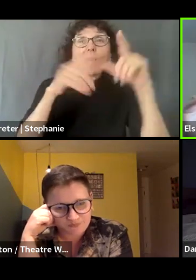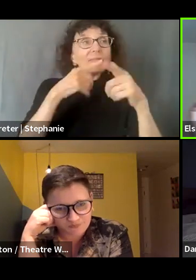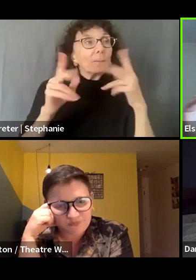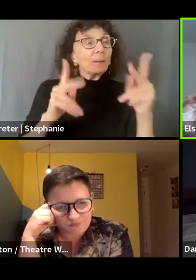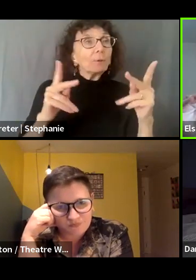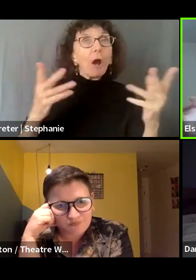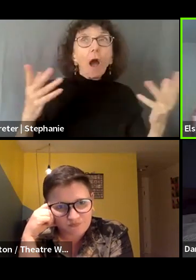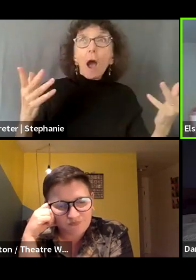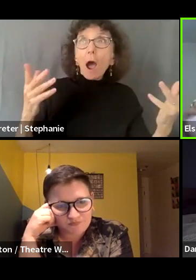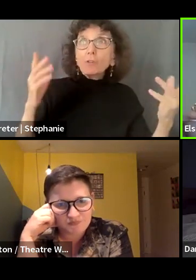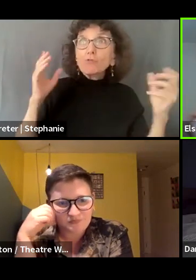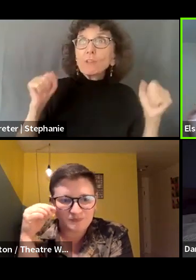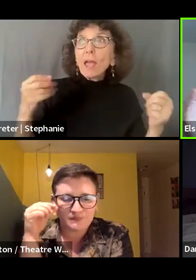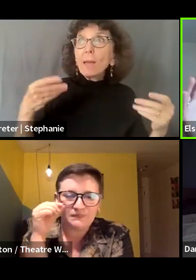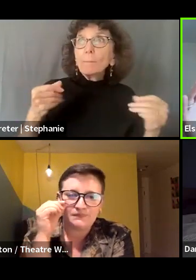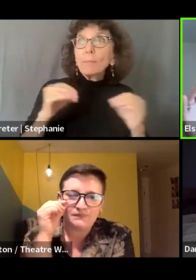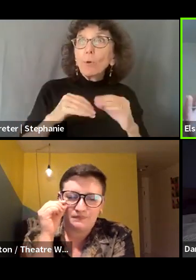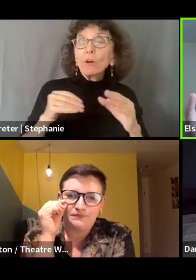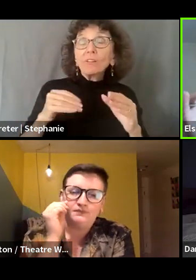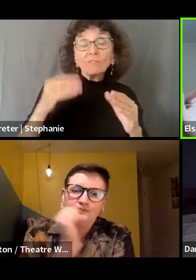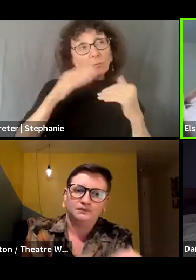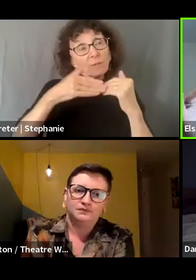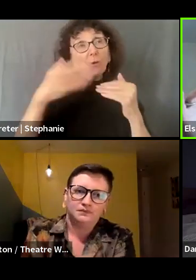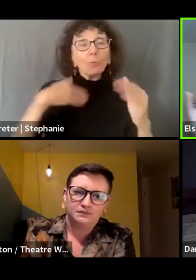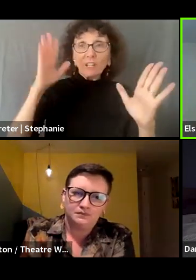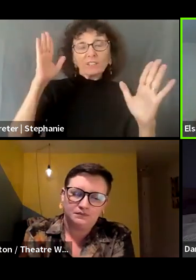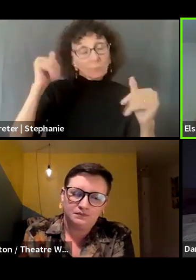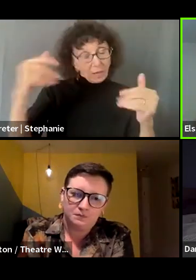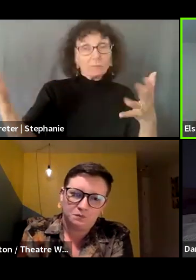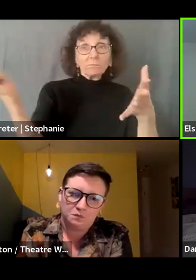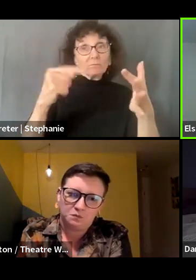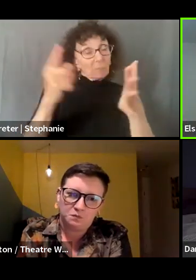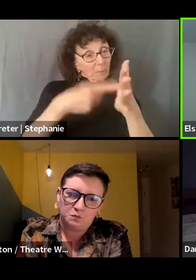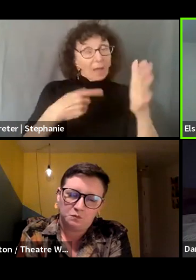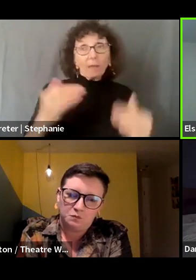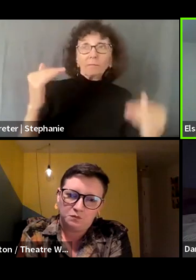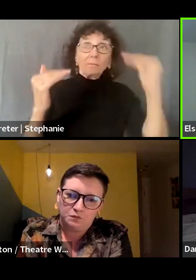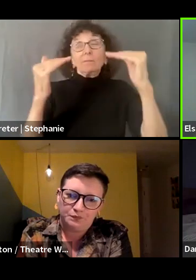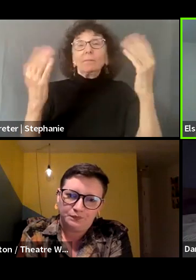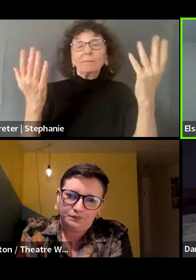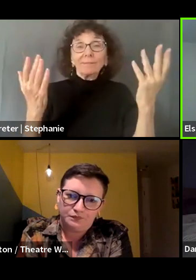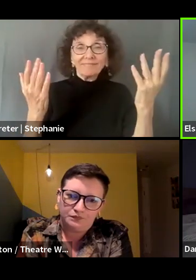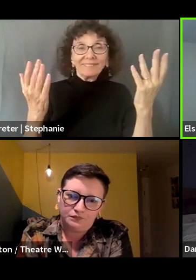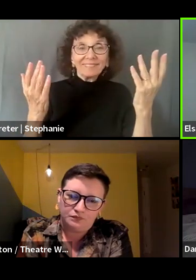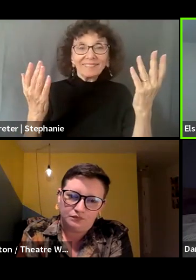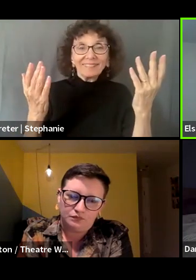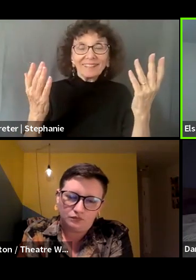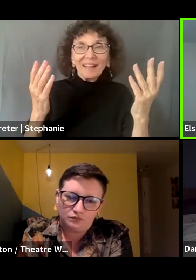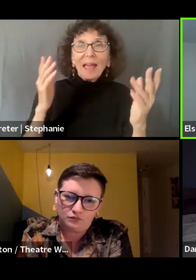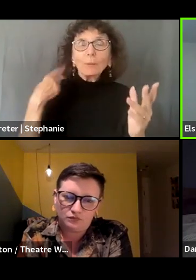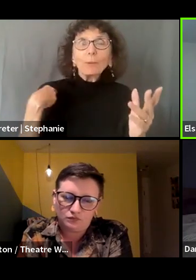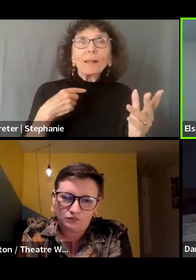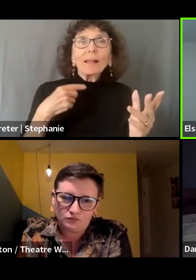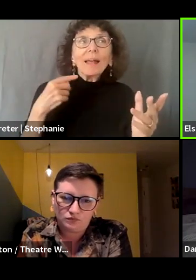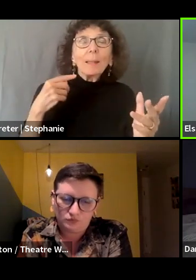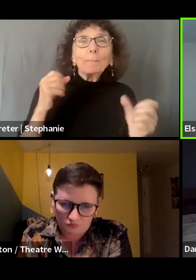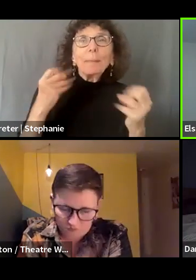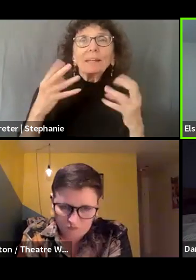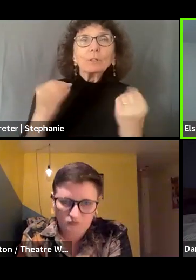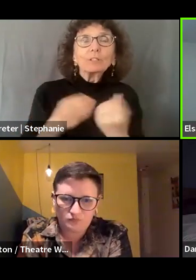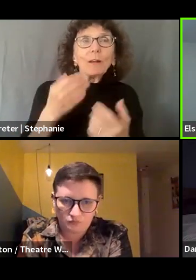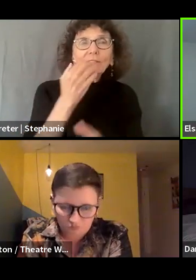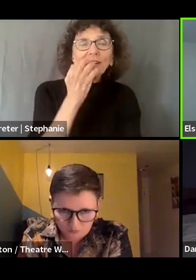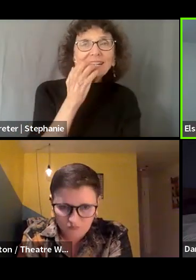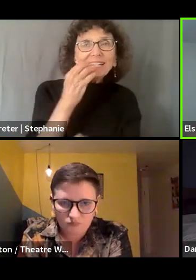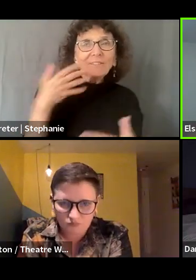you can do that. And, you know, it, uh, I think there's a fear of that, not being able to go back and a